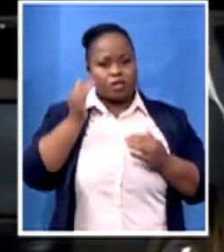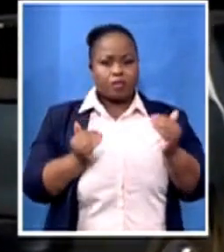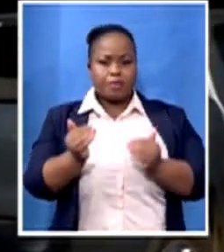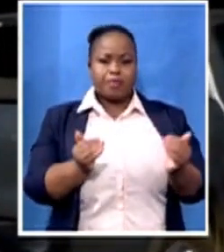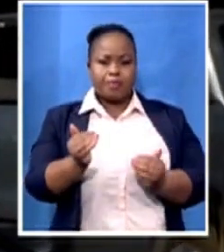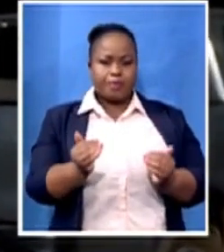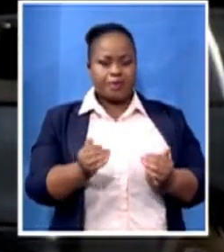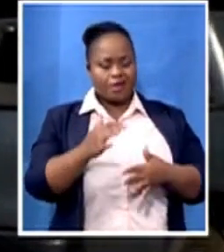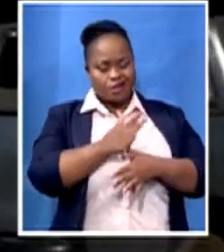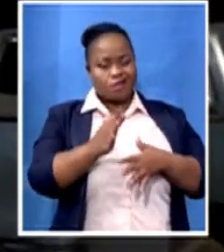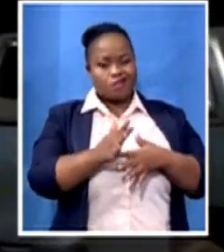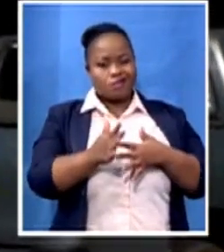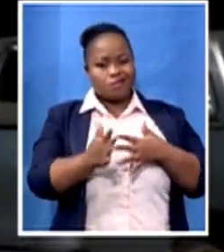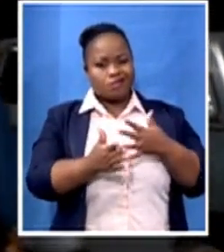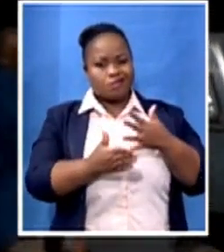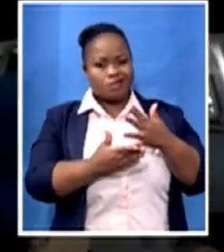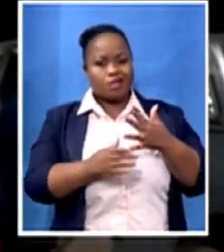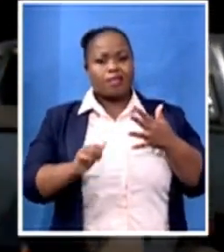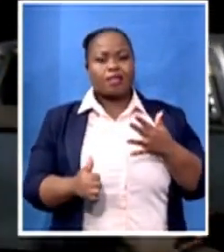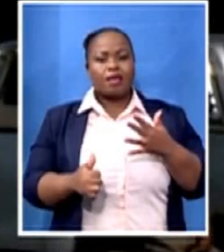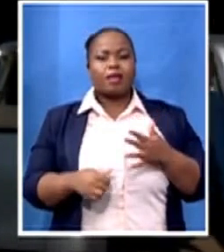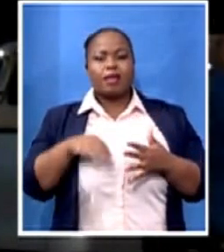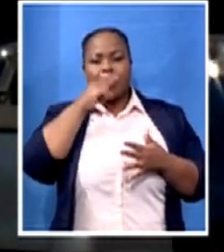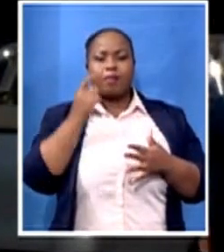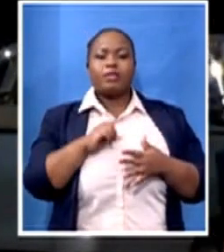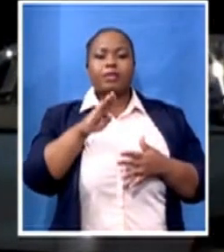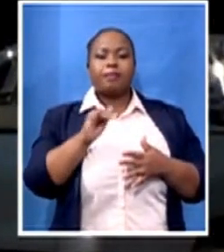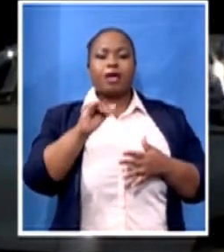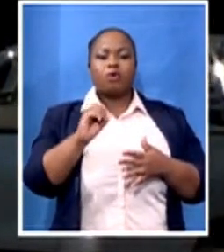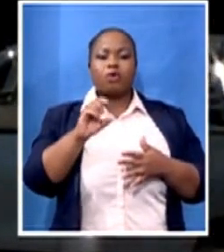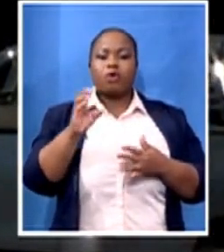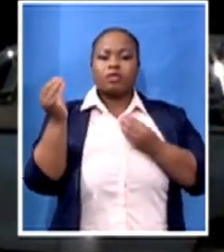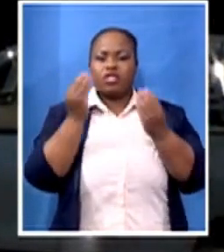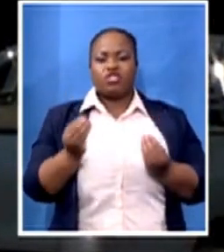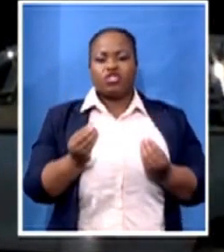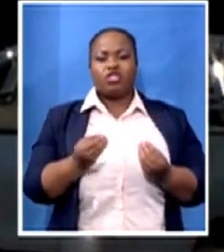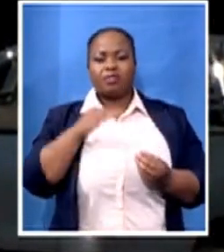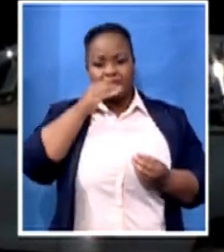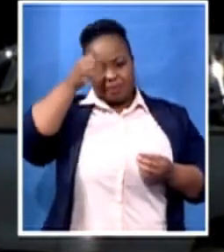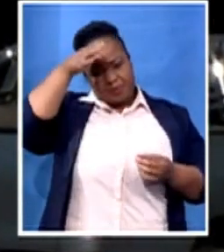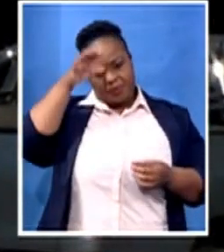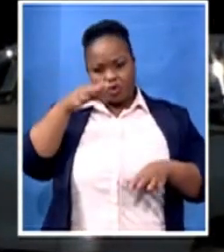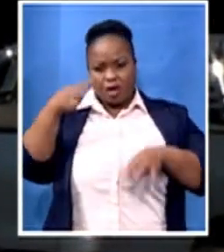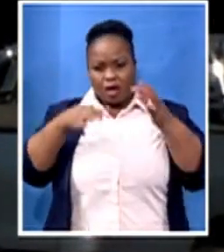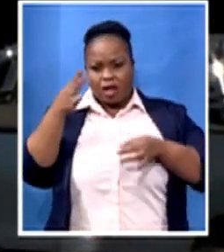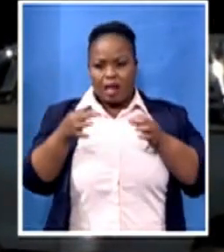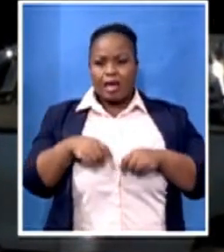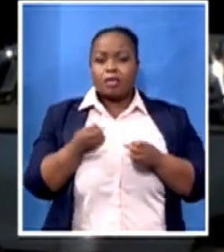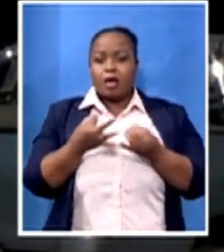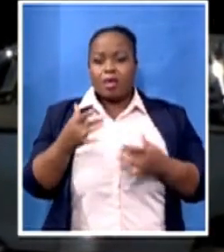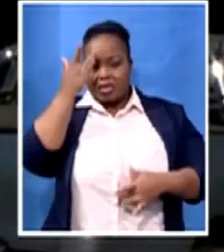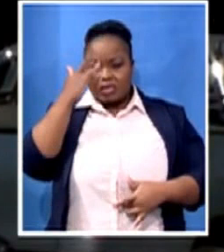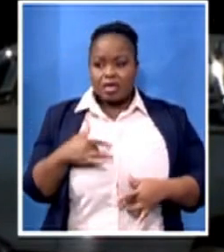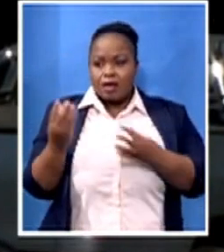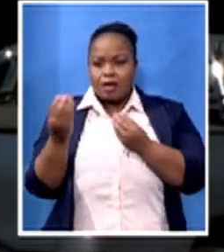calling biostatisticians. And that group comes to about 20. It then suggests that it is a good mix to actually